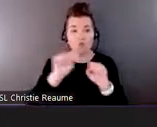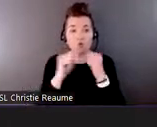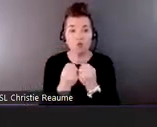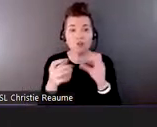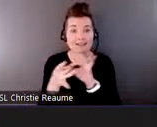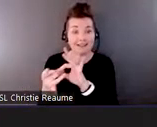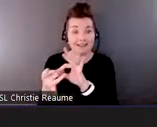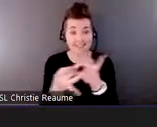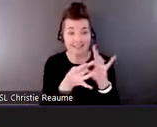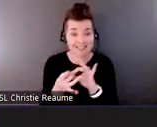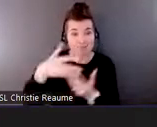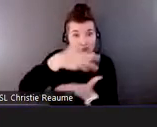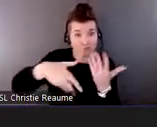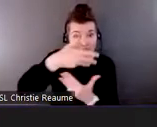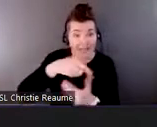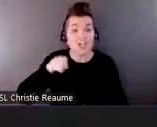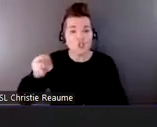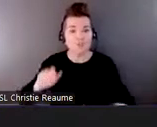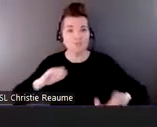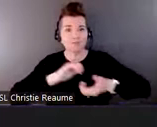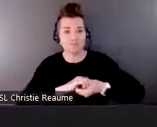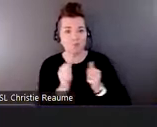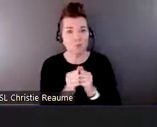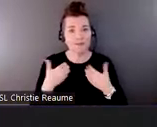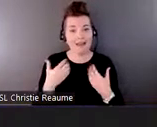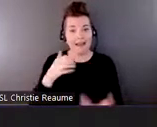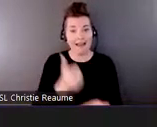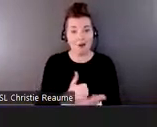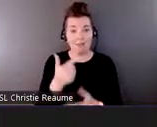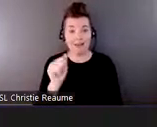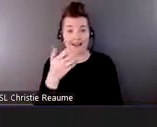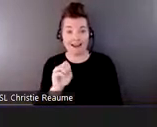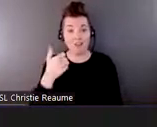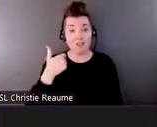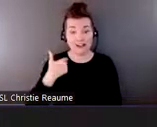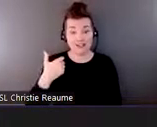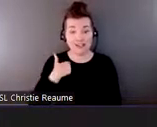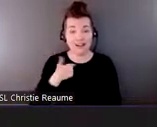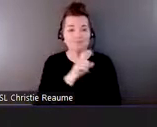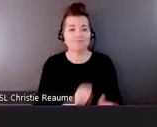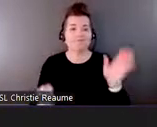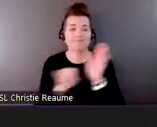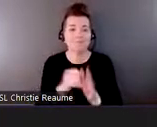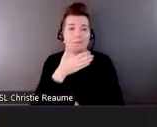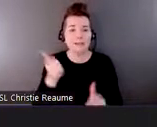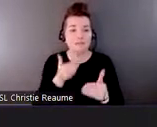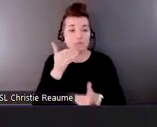to identify the best practices for building digital literacy among older adults.